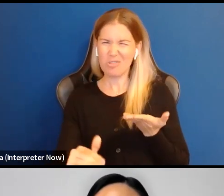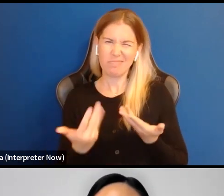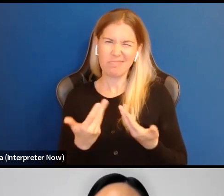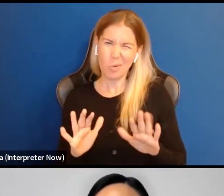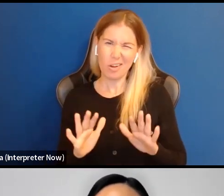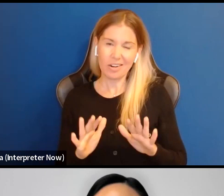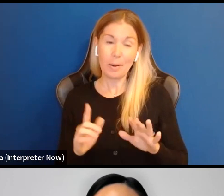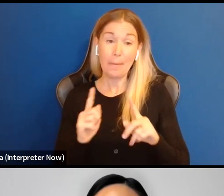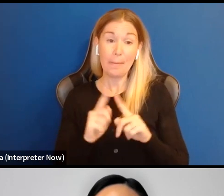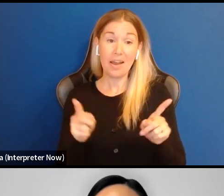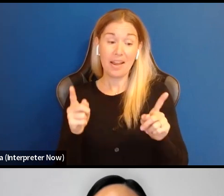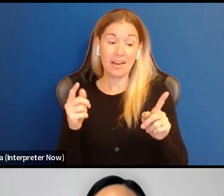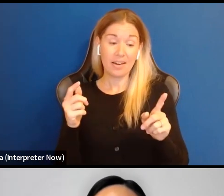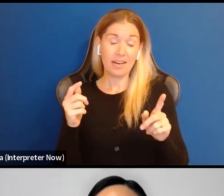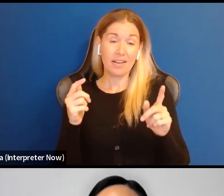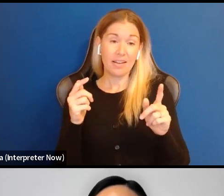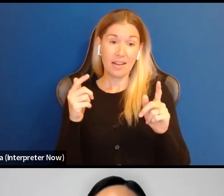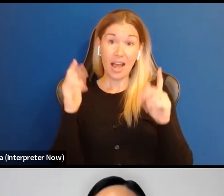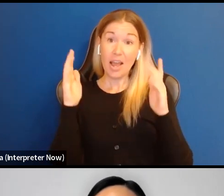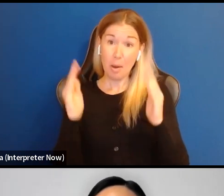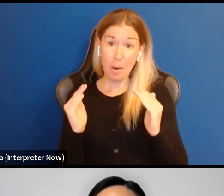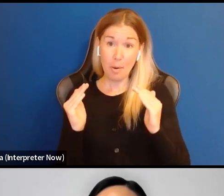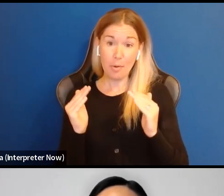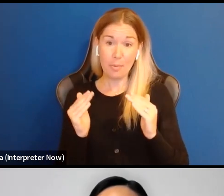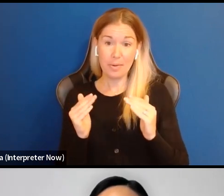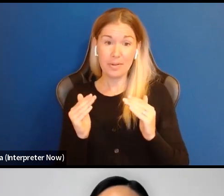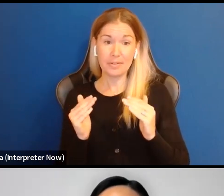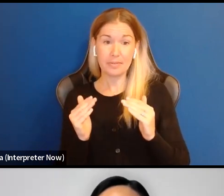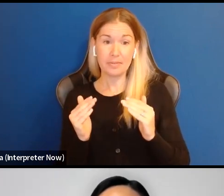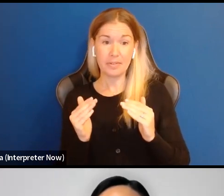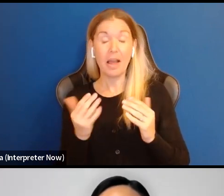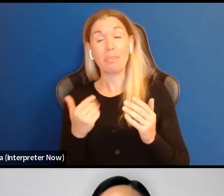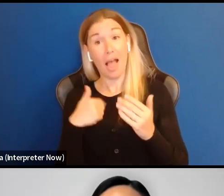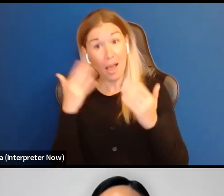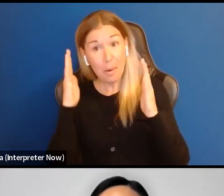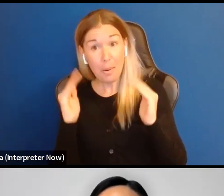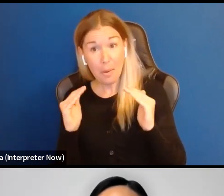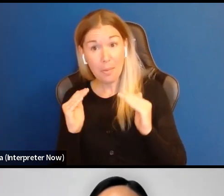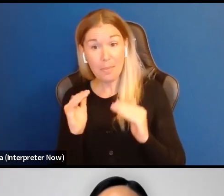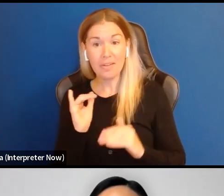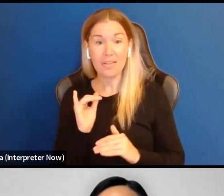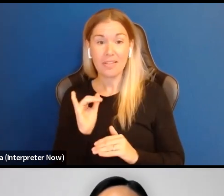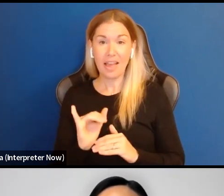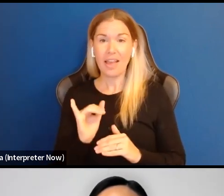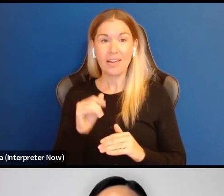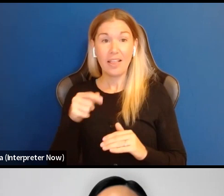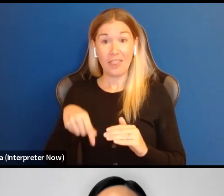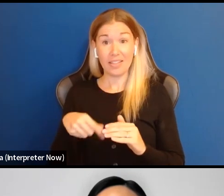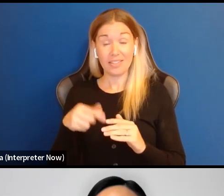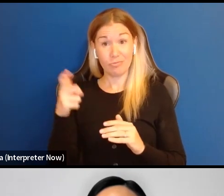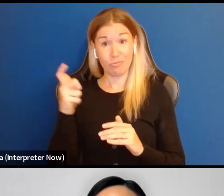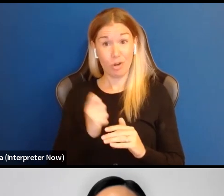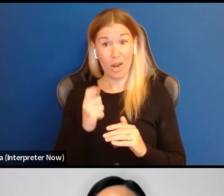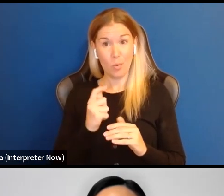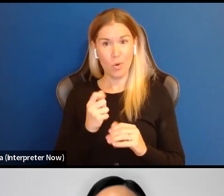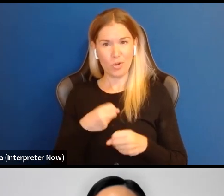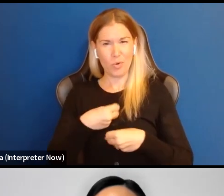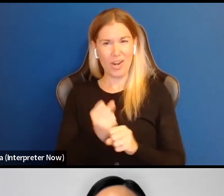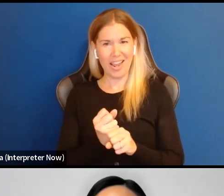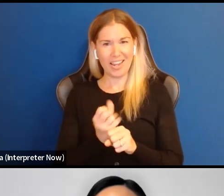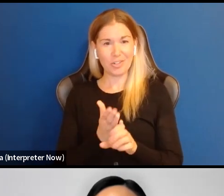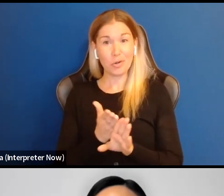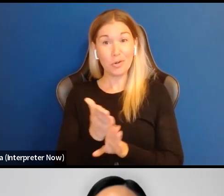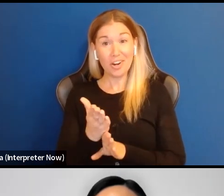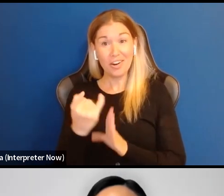I'm hoping, uh, that, um, I'm hoping that, you know, this will create some new career opportunities for some wonderful